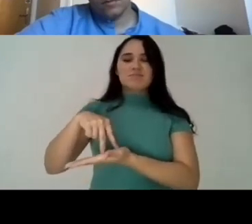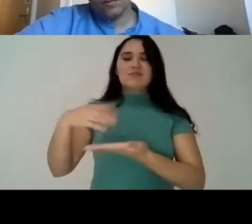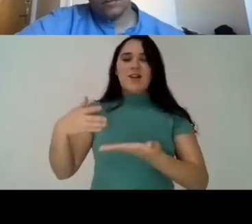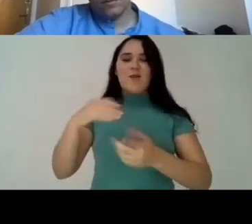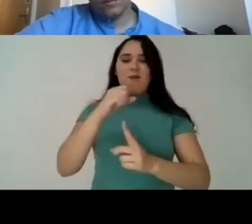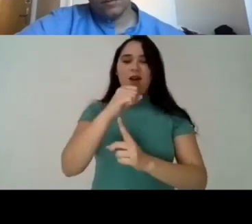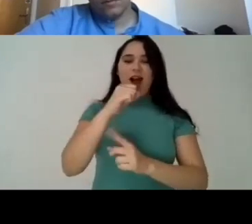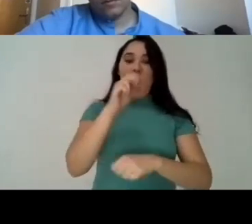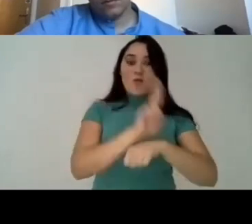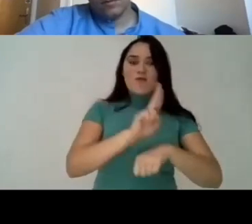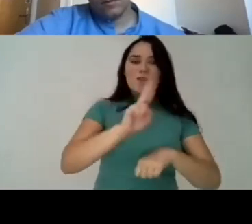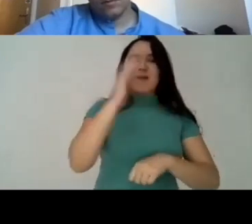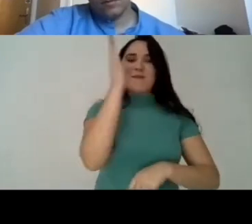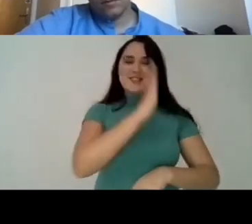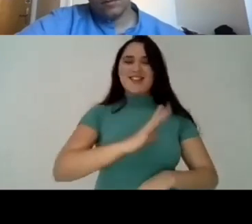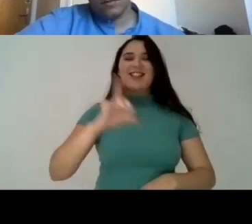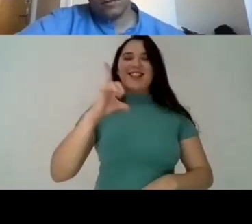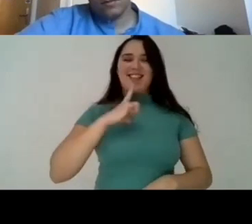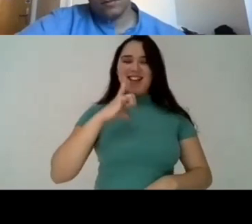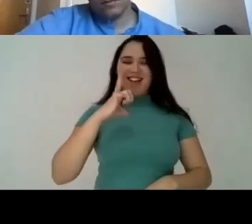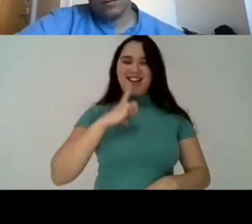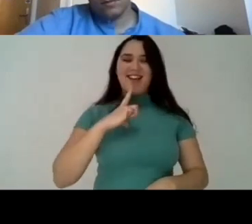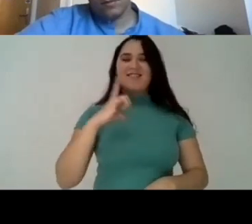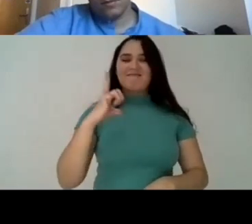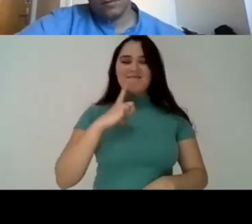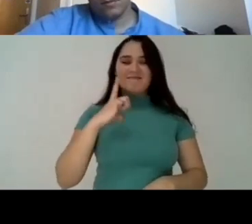of of dialoguing